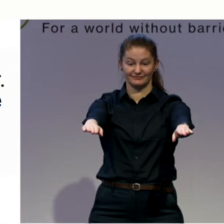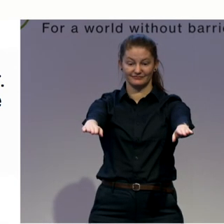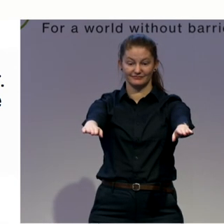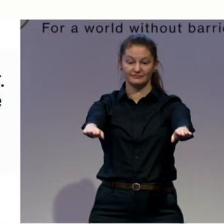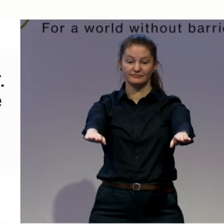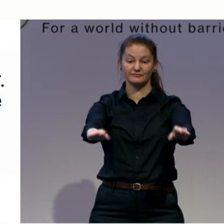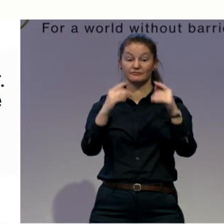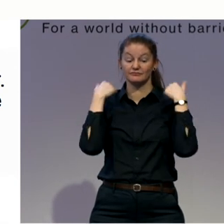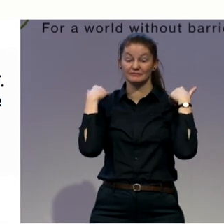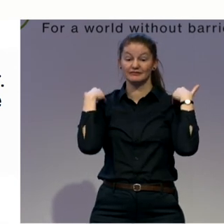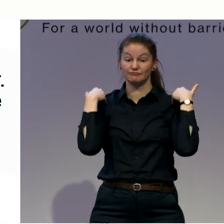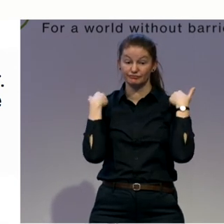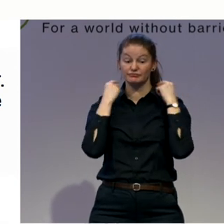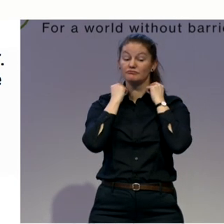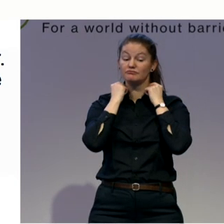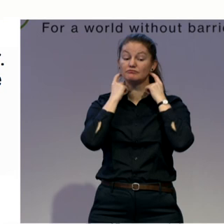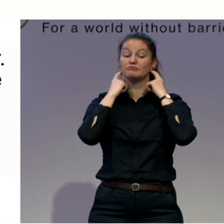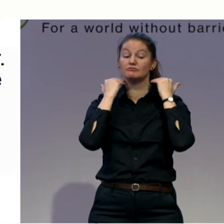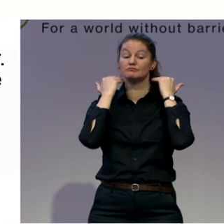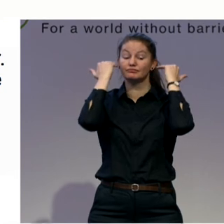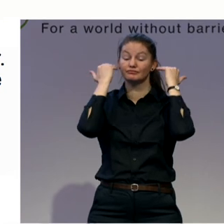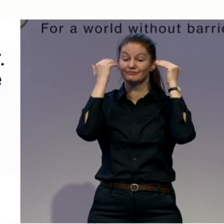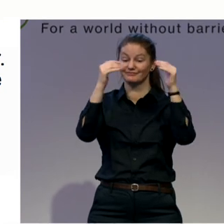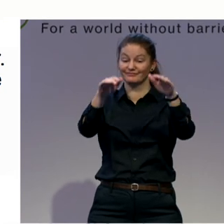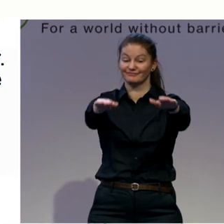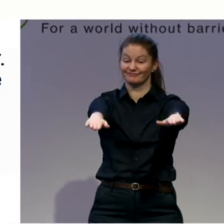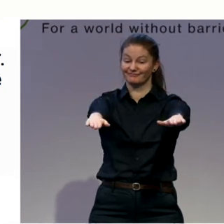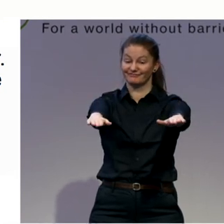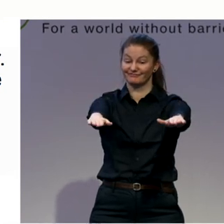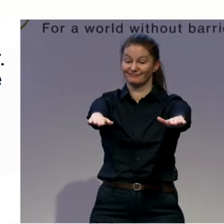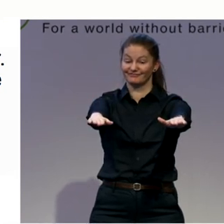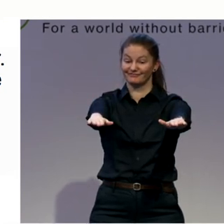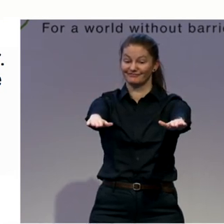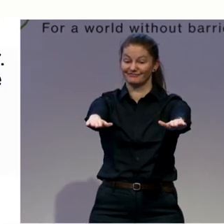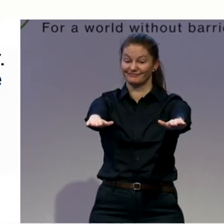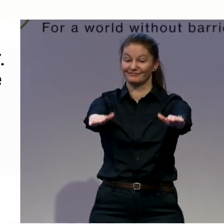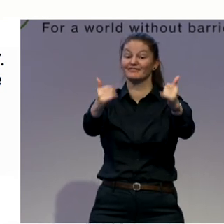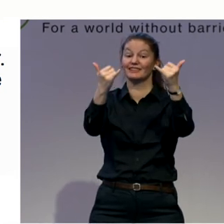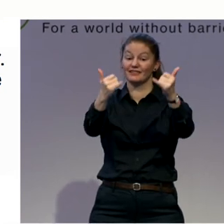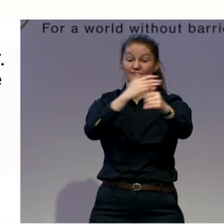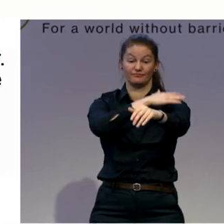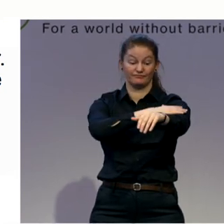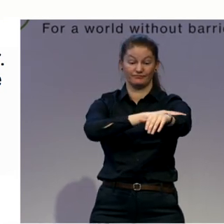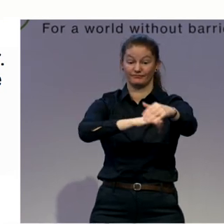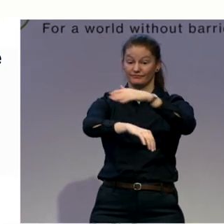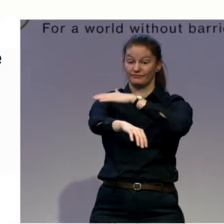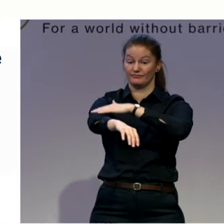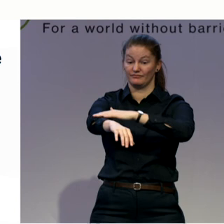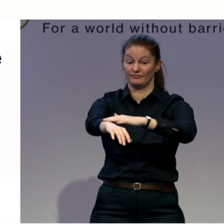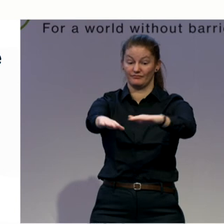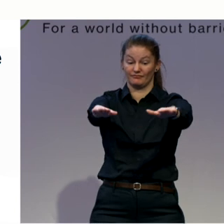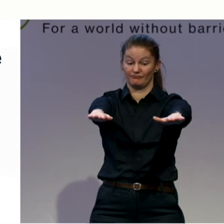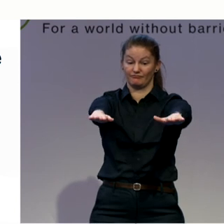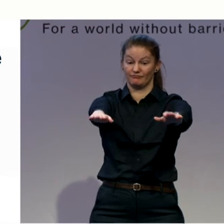we are moving our arms forward. And they are parallel with the floor. Your palms can face either down